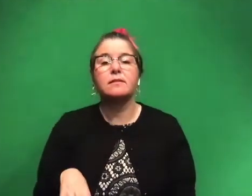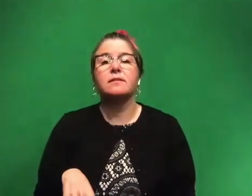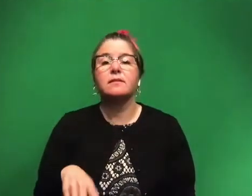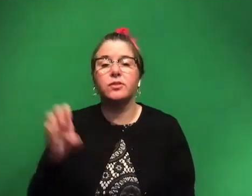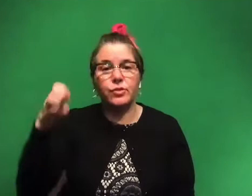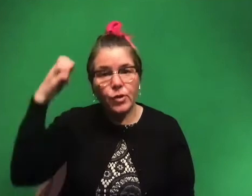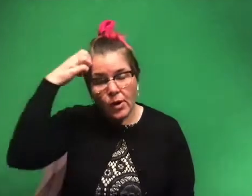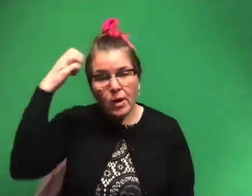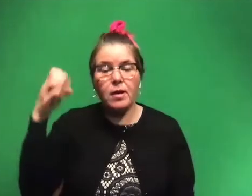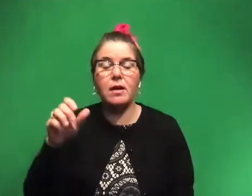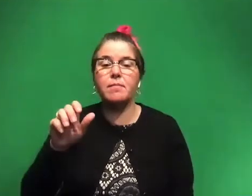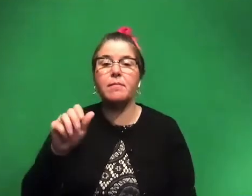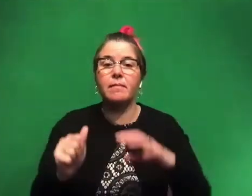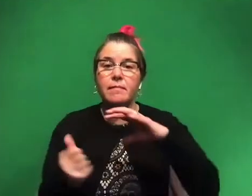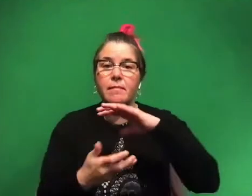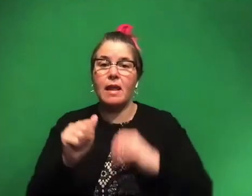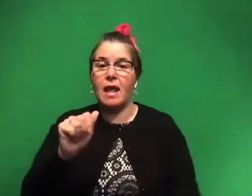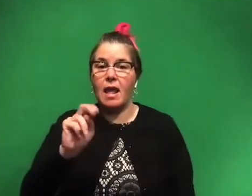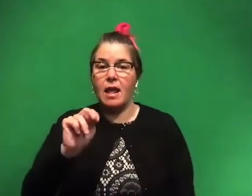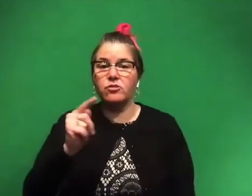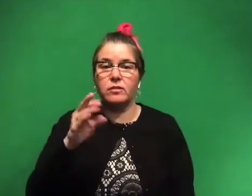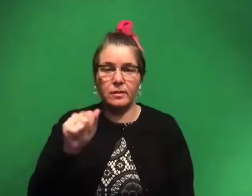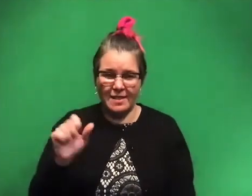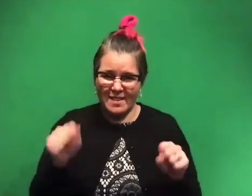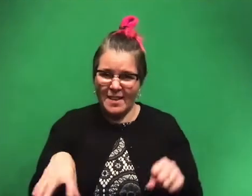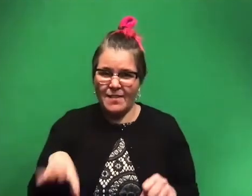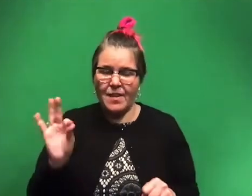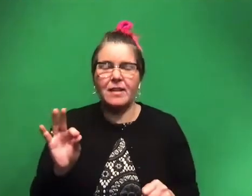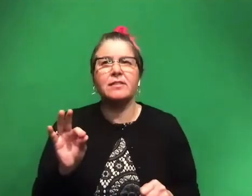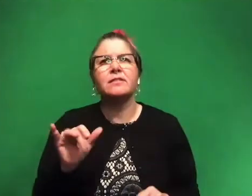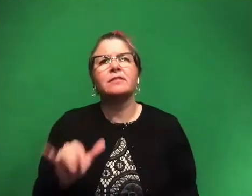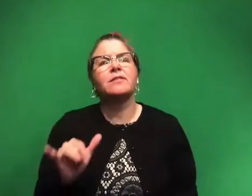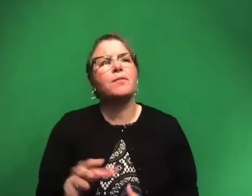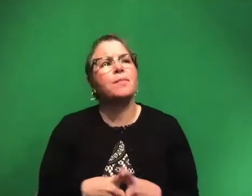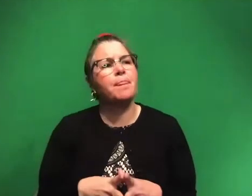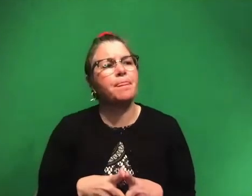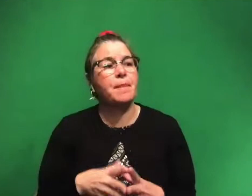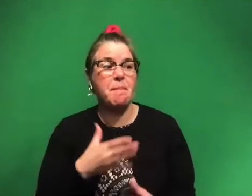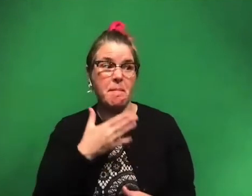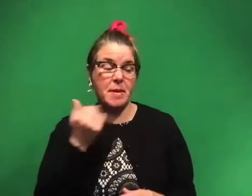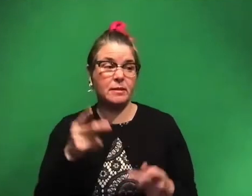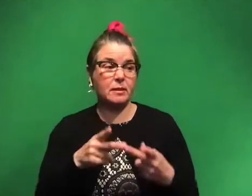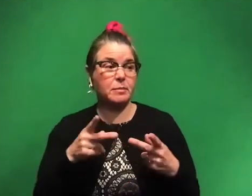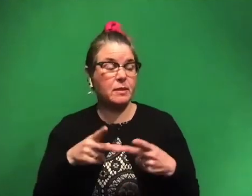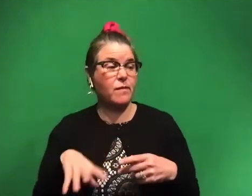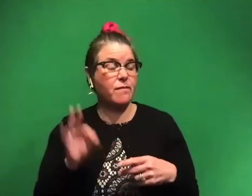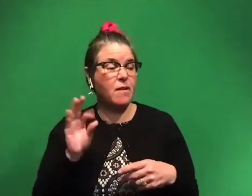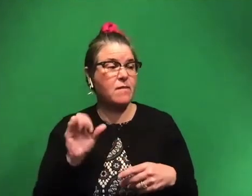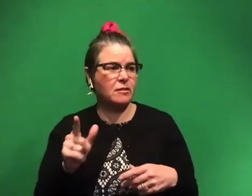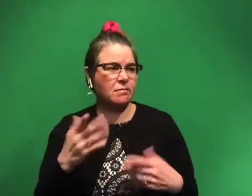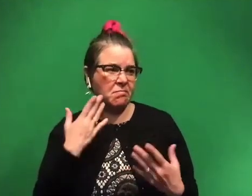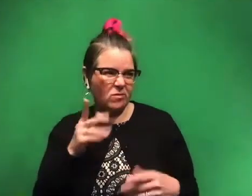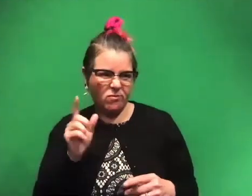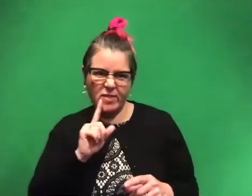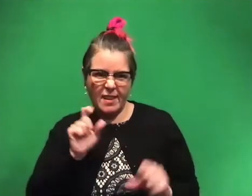even in Antarctica, there are fossils. Um, so I'm not, I don't know what the best place to find fossils are because you can find them